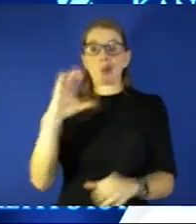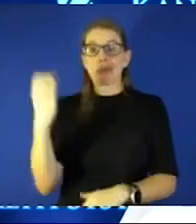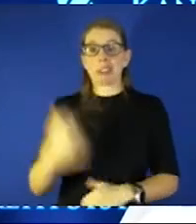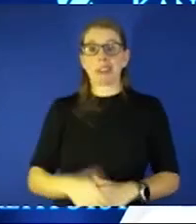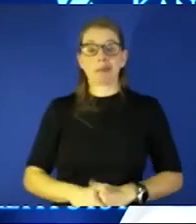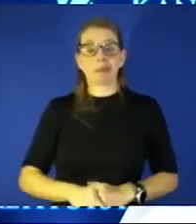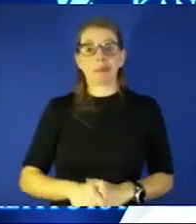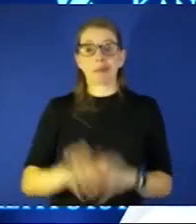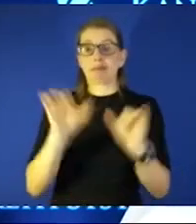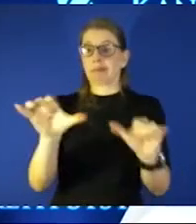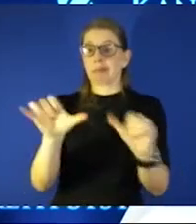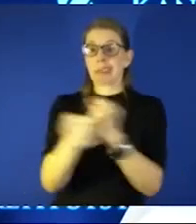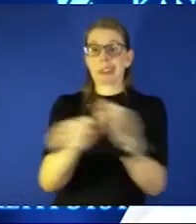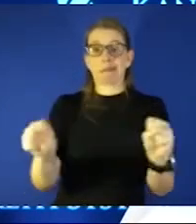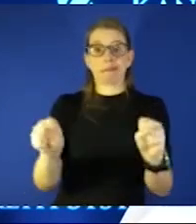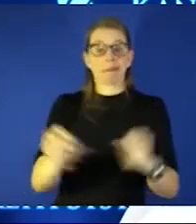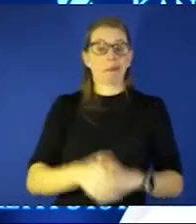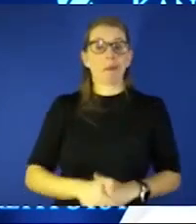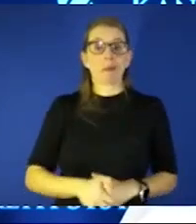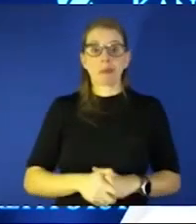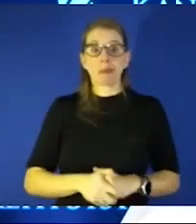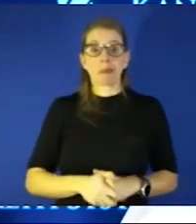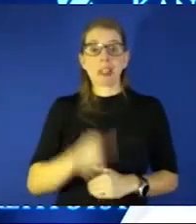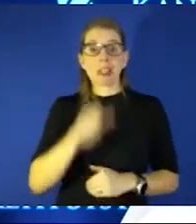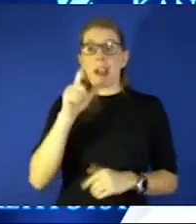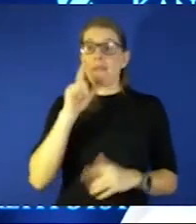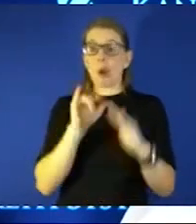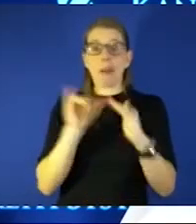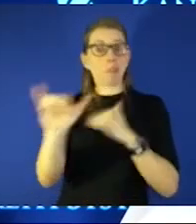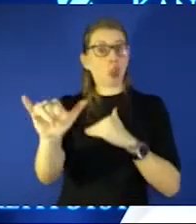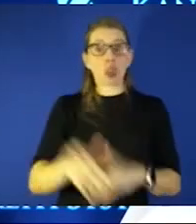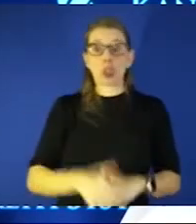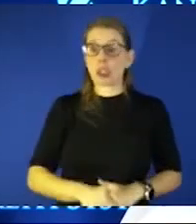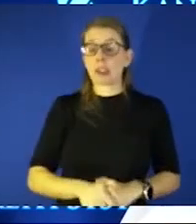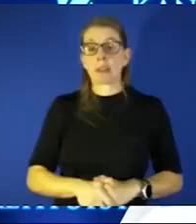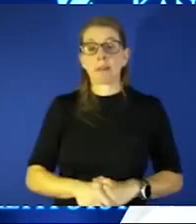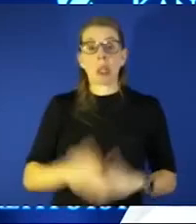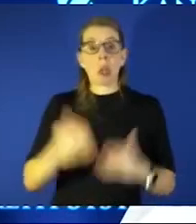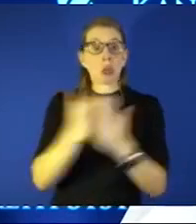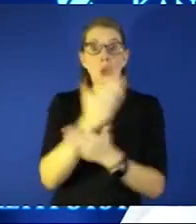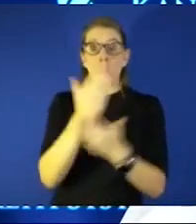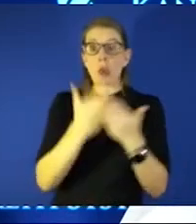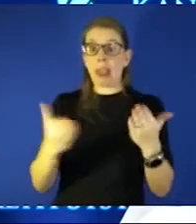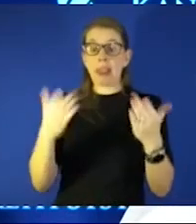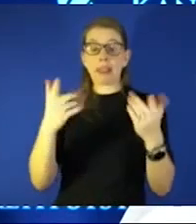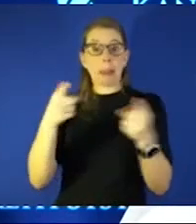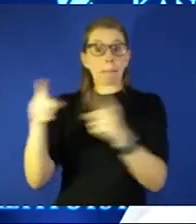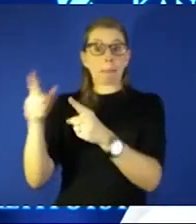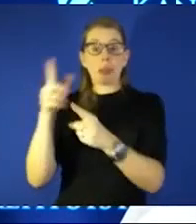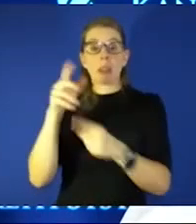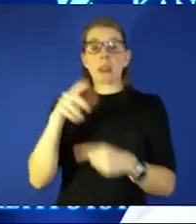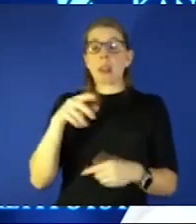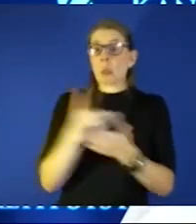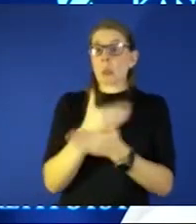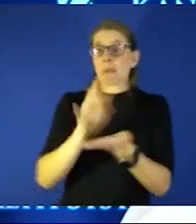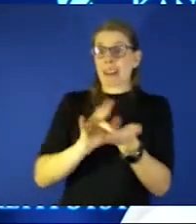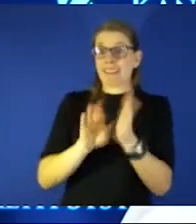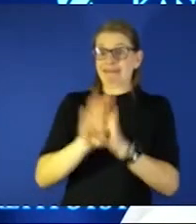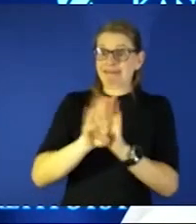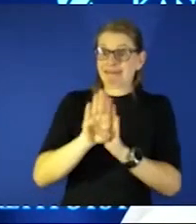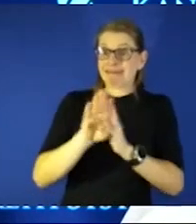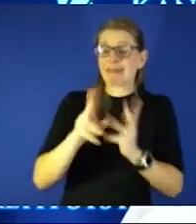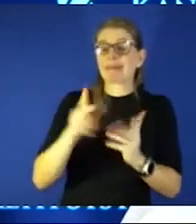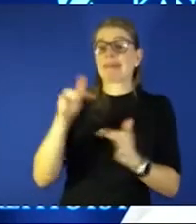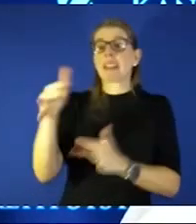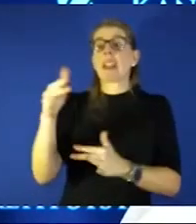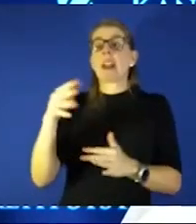safe it's not forever new things are on the horizon pax lova's on the horizon this pandemic